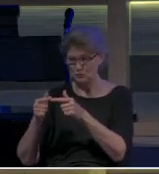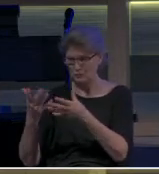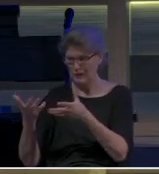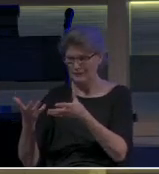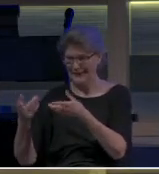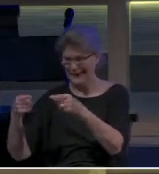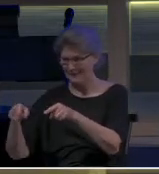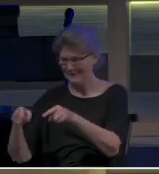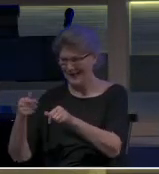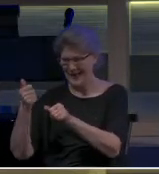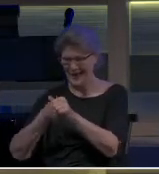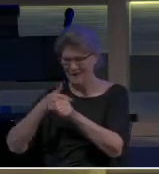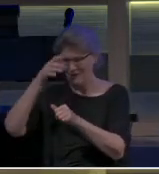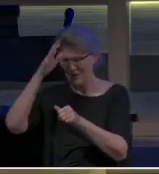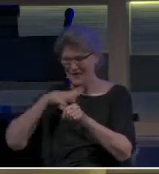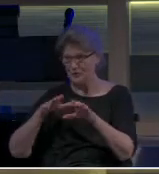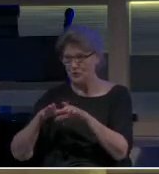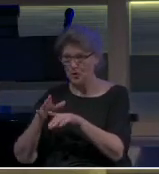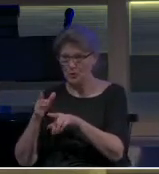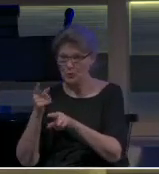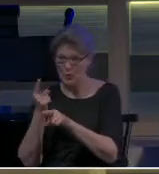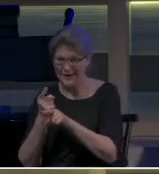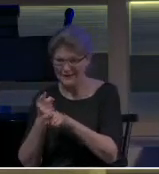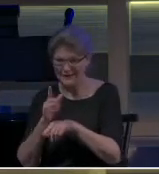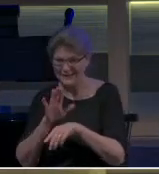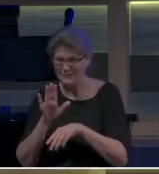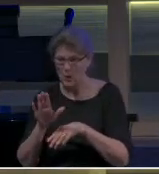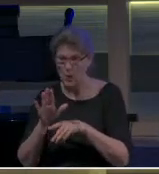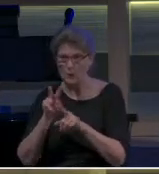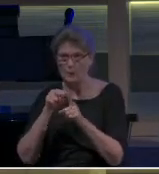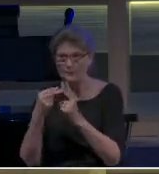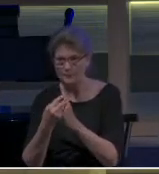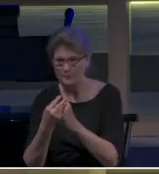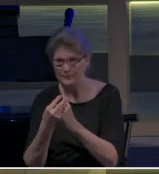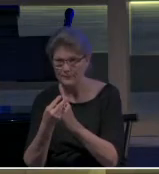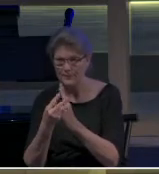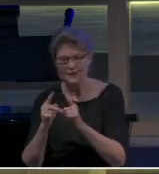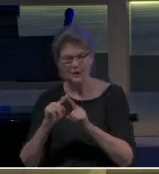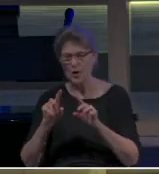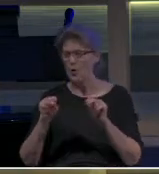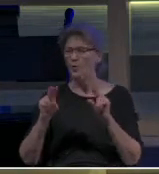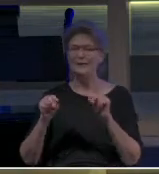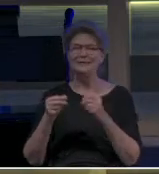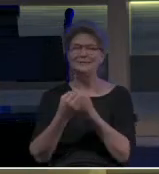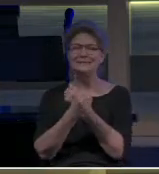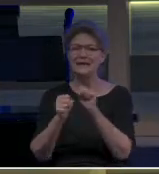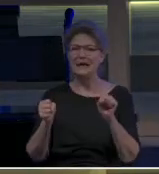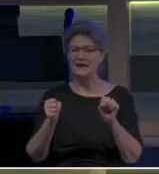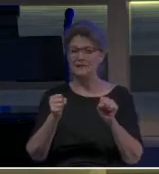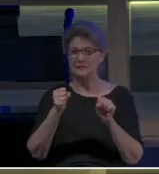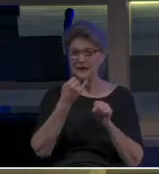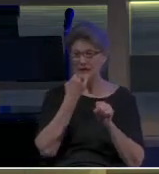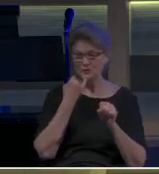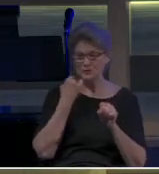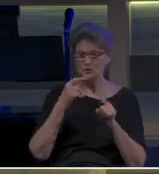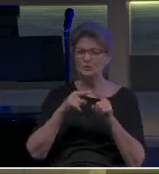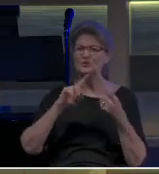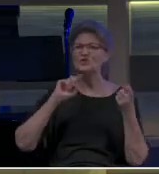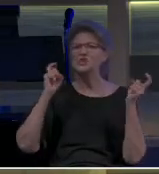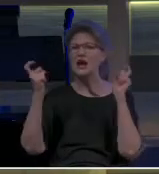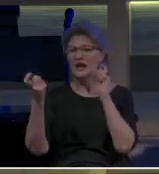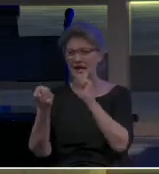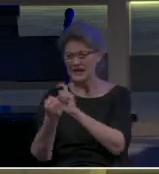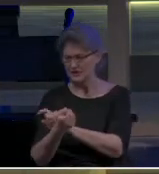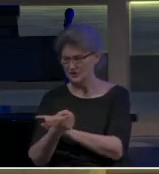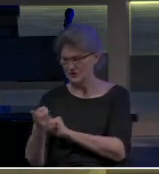own eyes. No. He saved them to change them. He saved them so that they